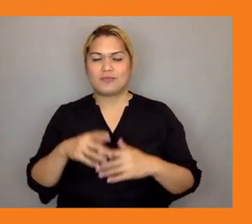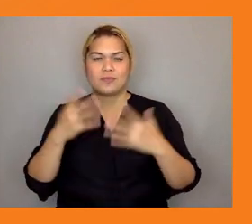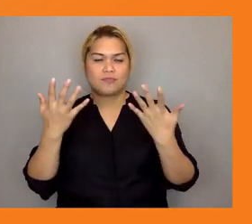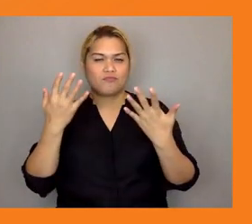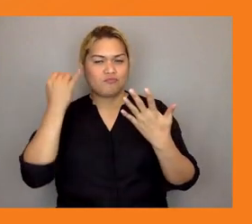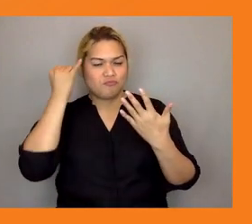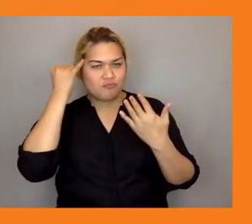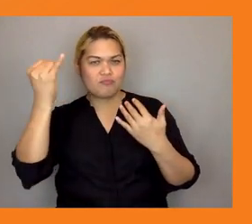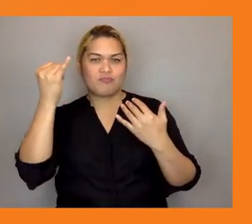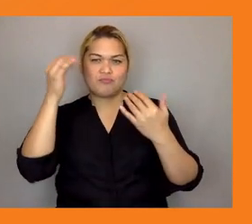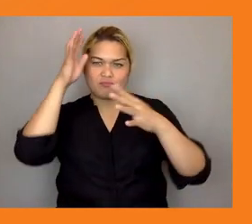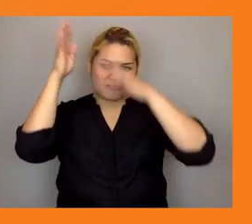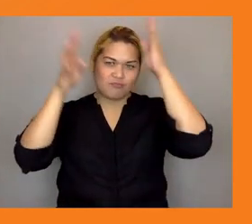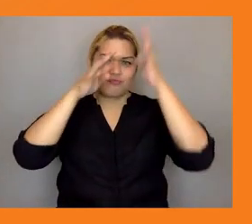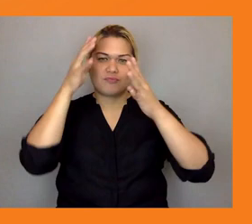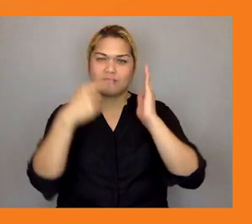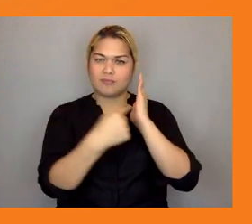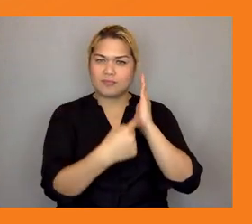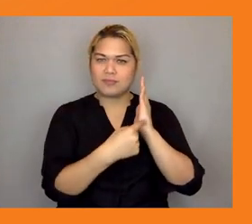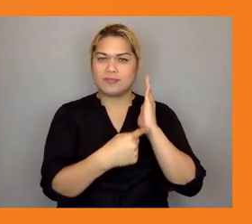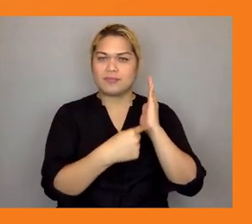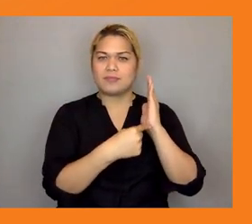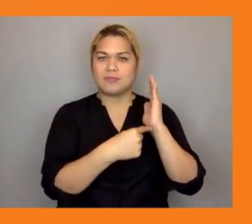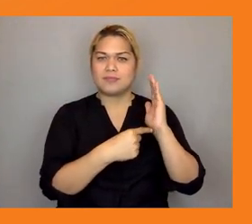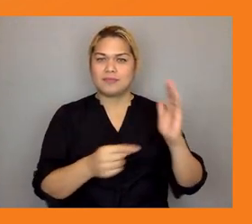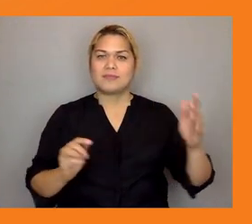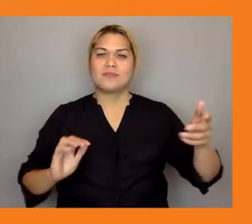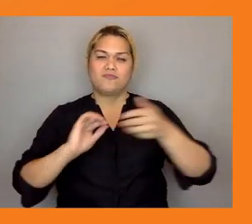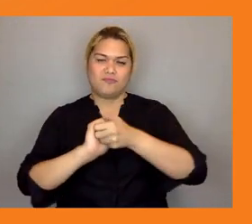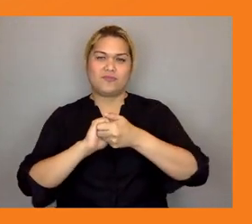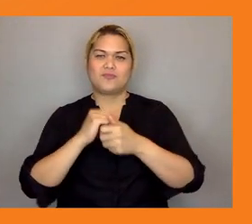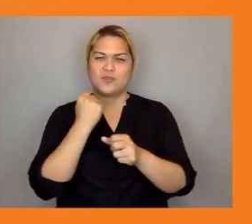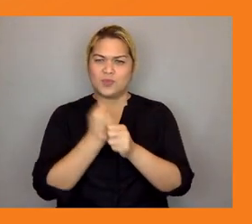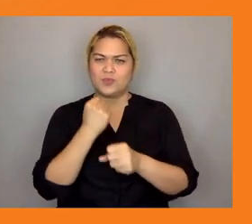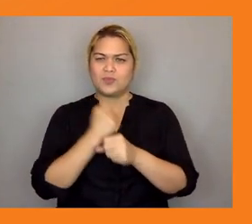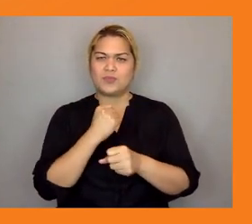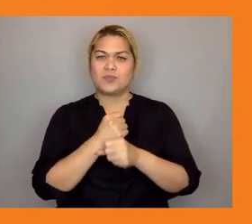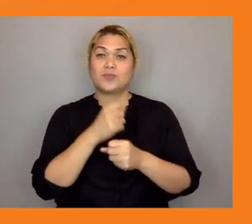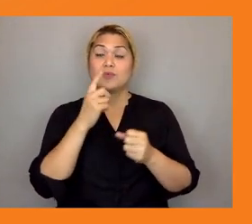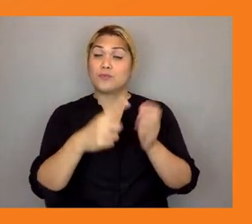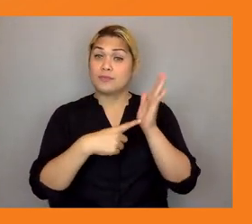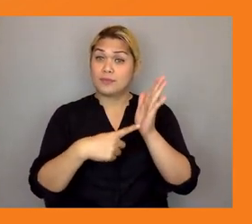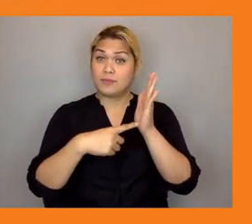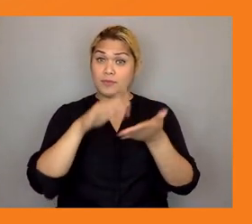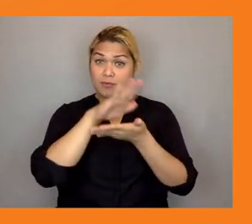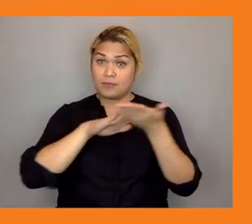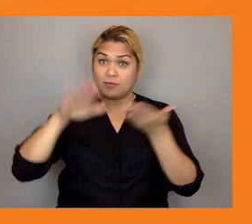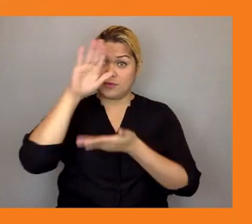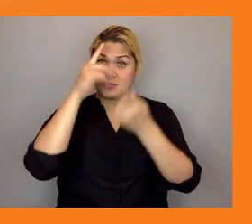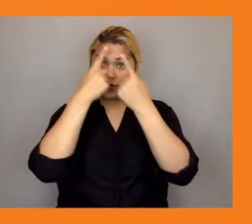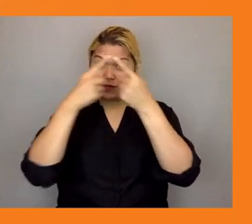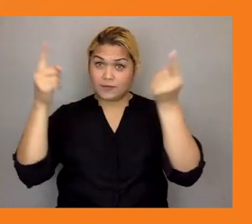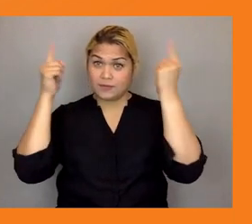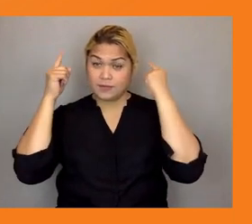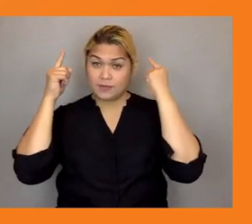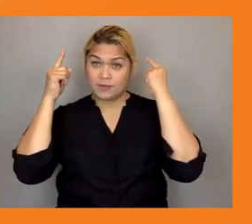organizations they were working with for example the college of marshall islands and also the kiribats uh climate action network so these two